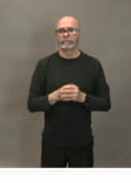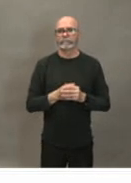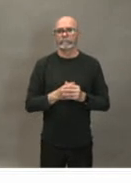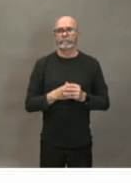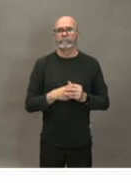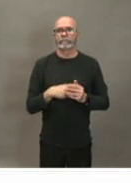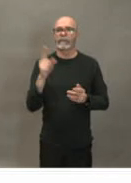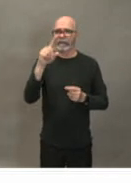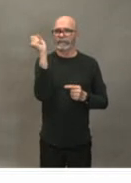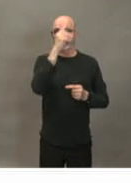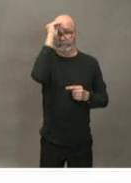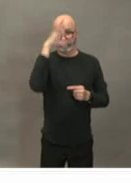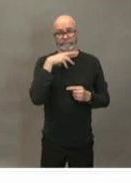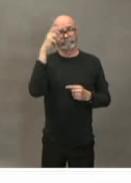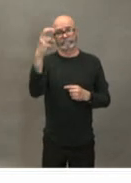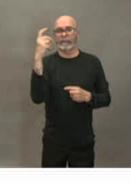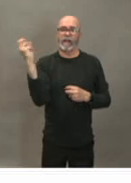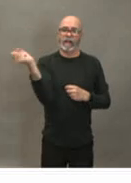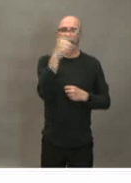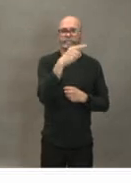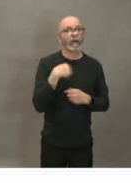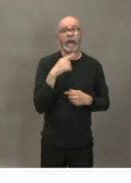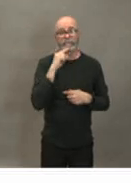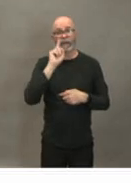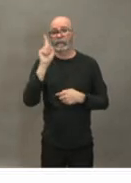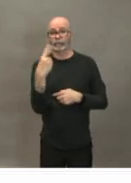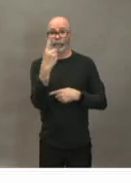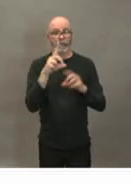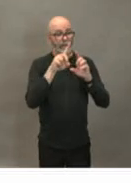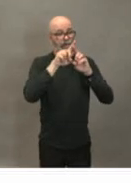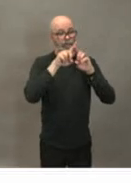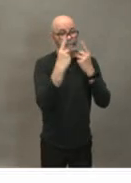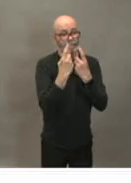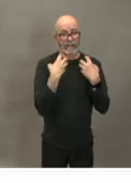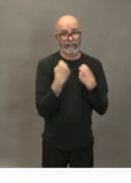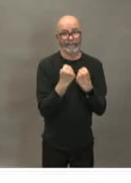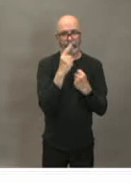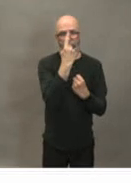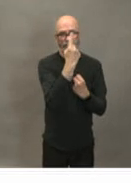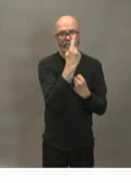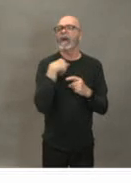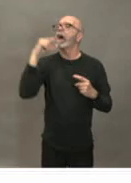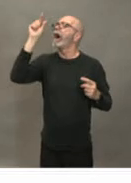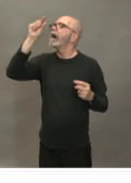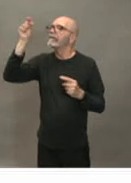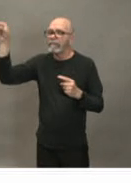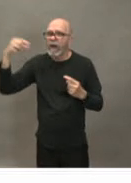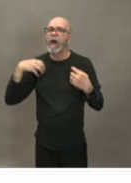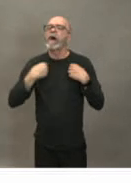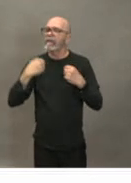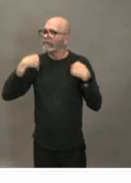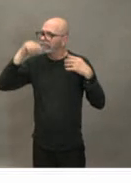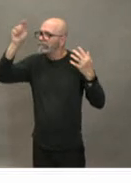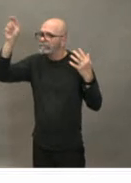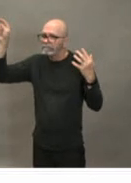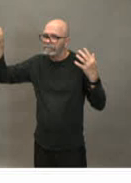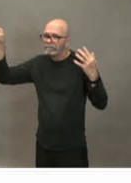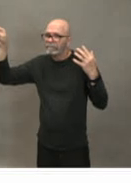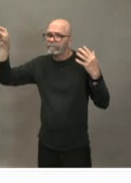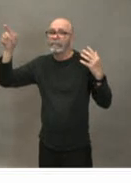can you talk about what conversations if any are happening with the port as it relates to the pending cruise ship season